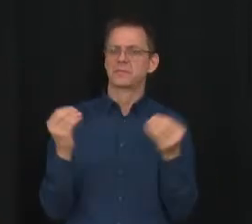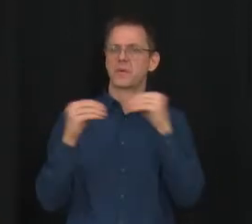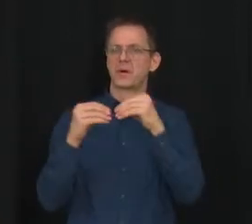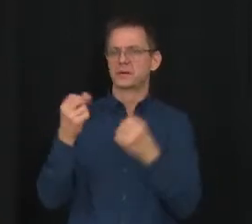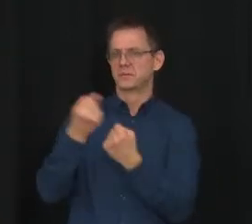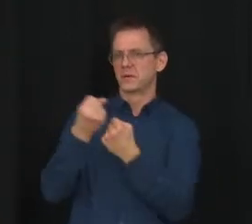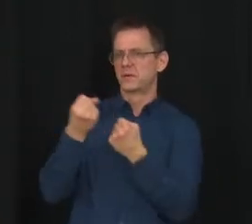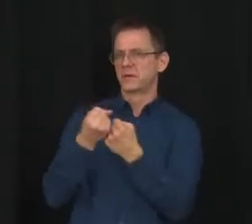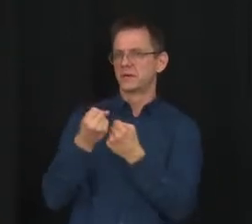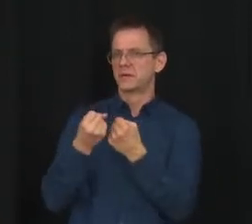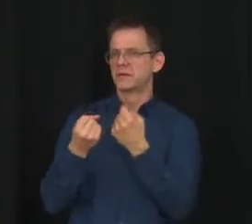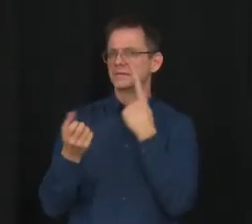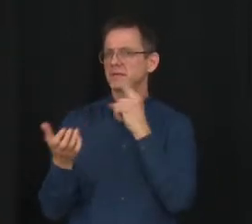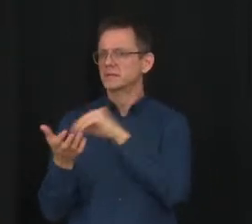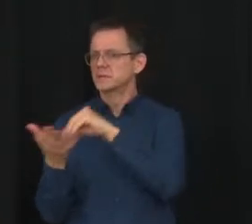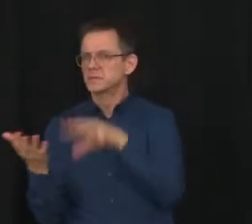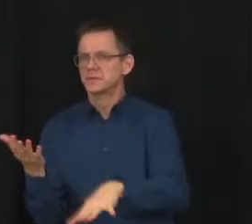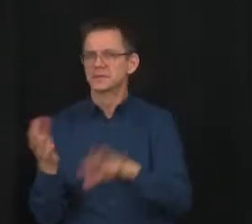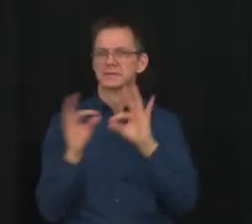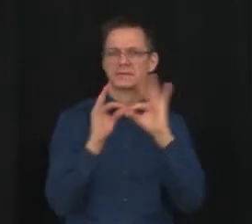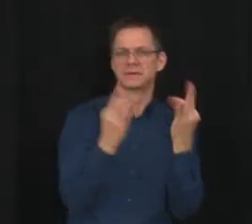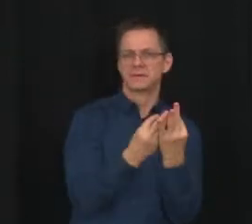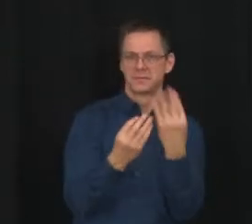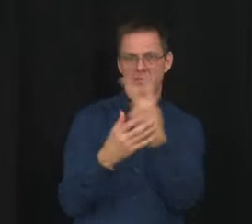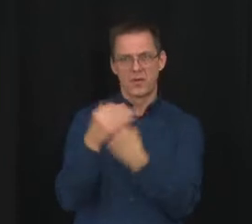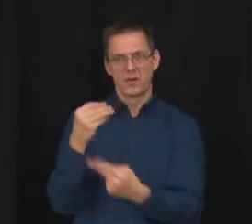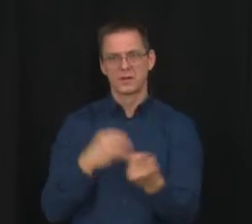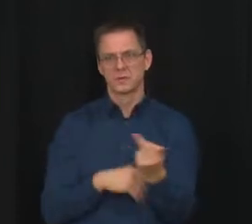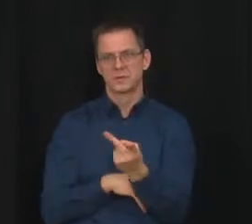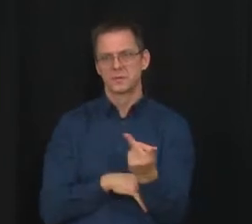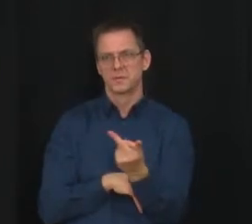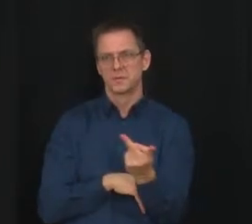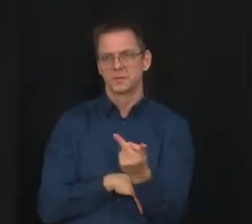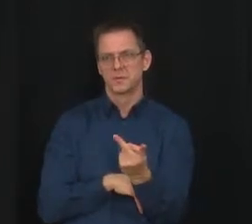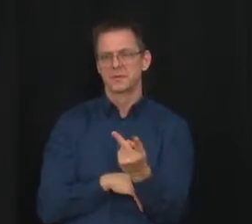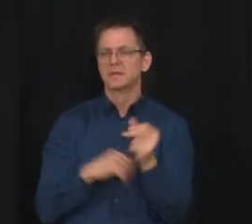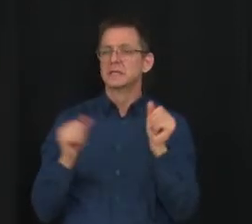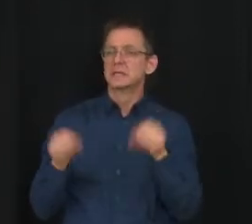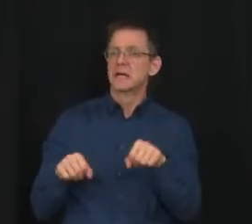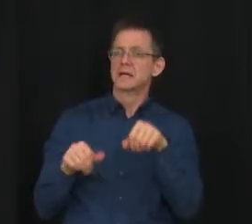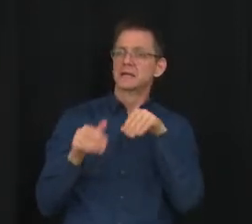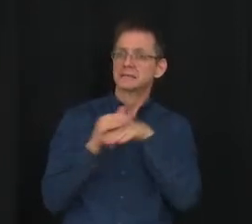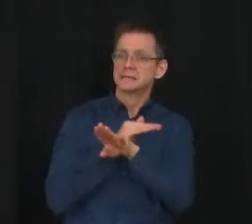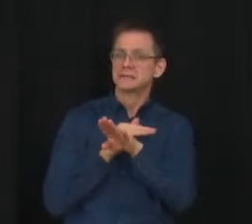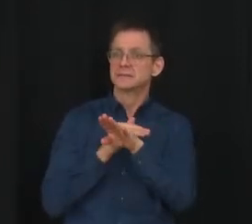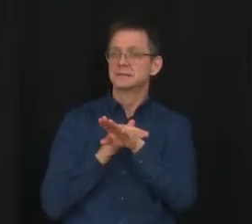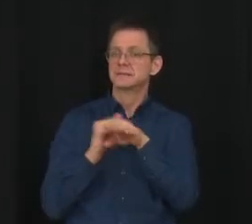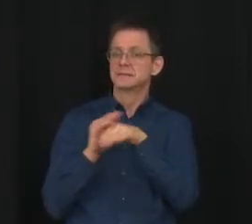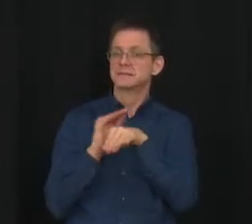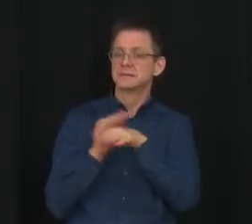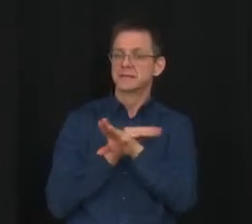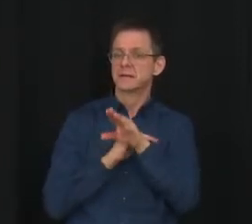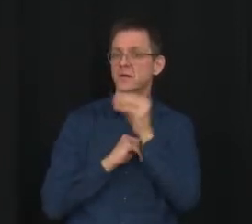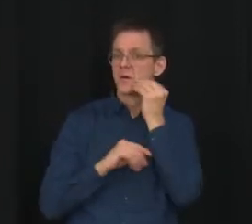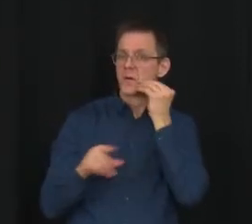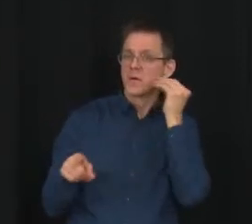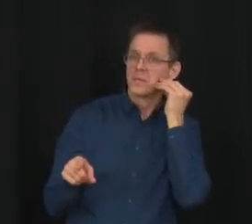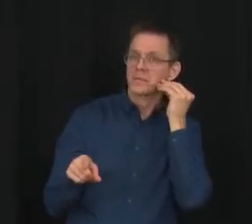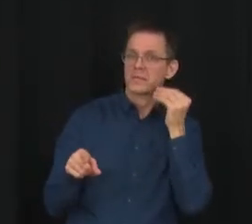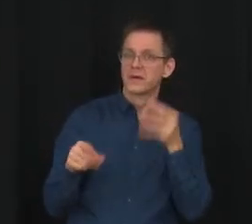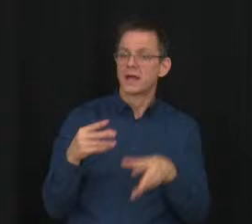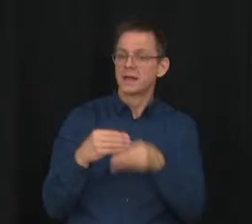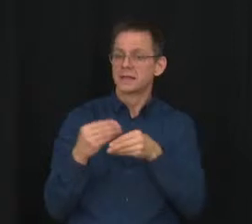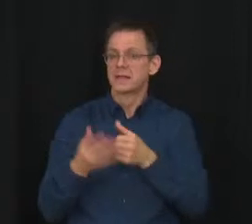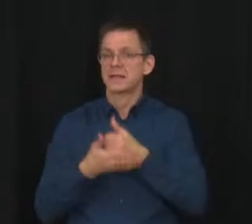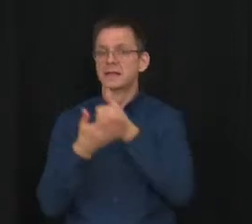families. Something that they can access during their home times for additional help. Something that teachers